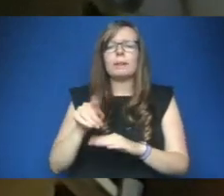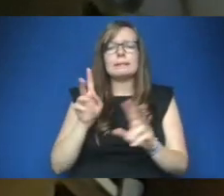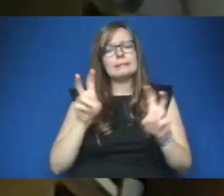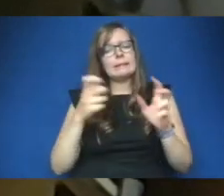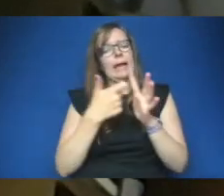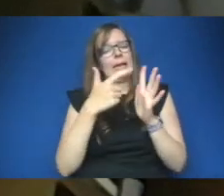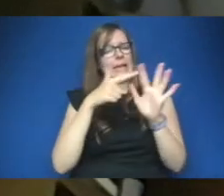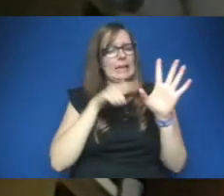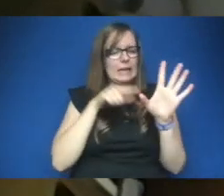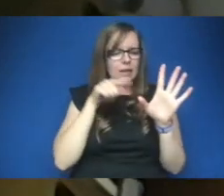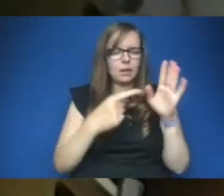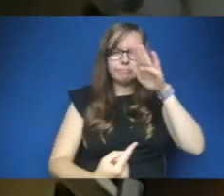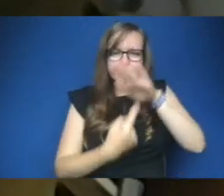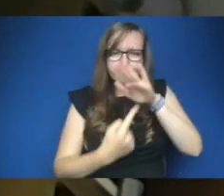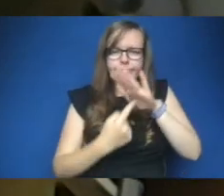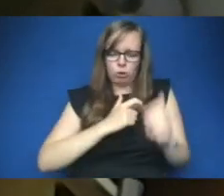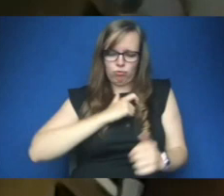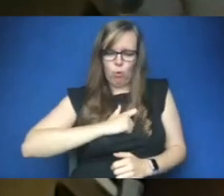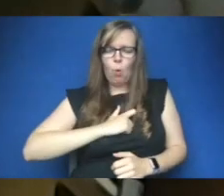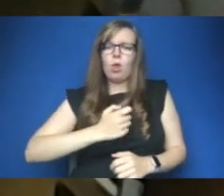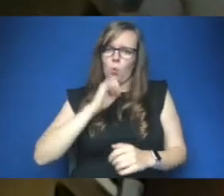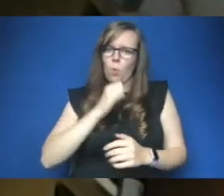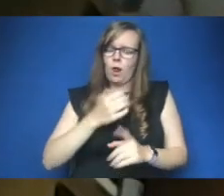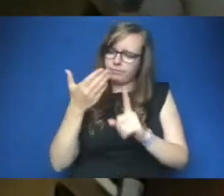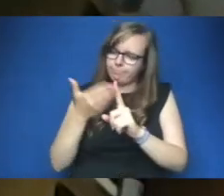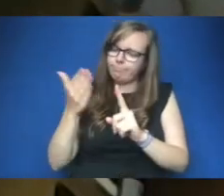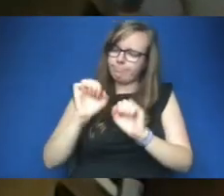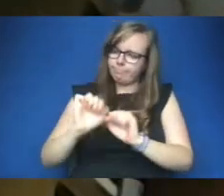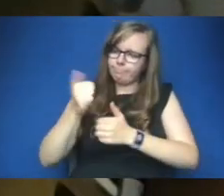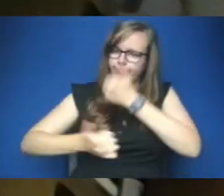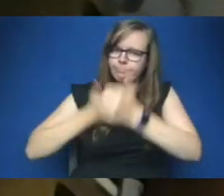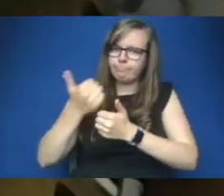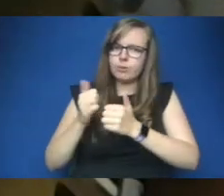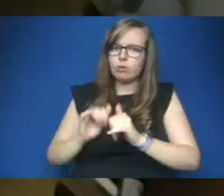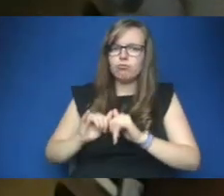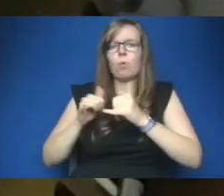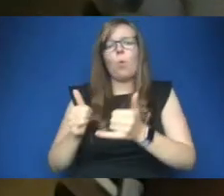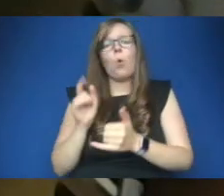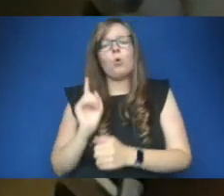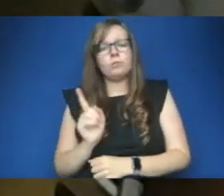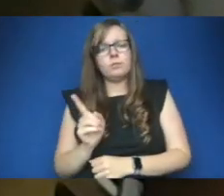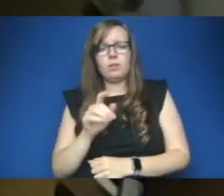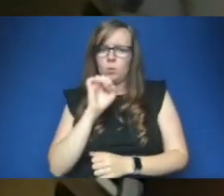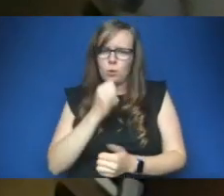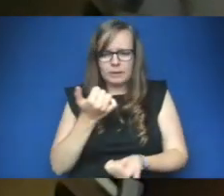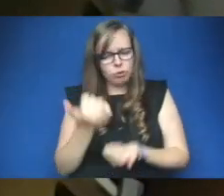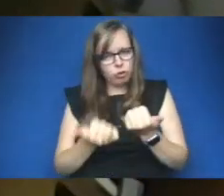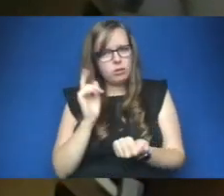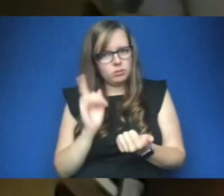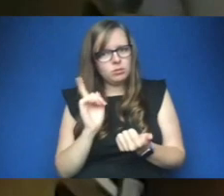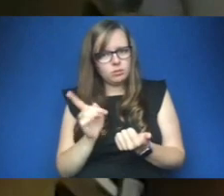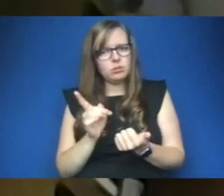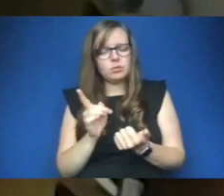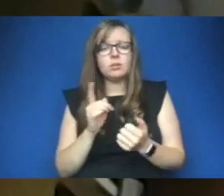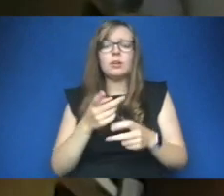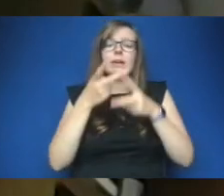role they will be recognized and rewarded that would be just care workers got offered the